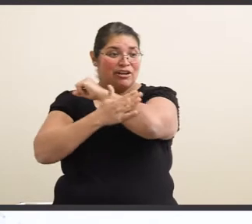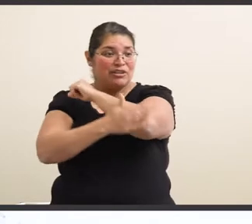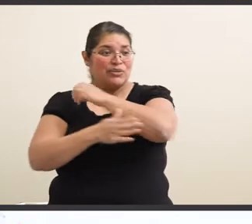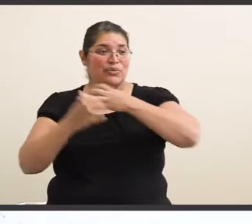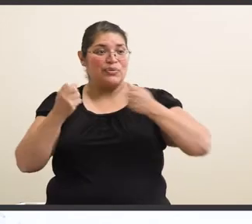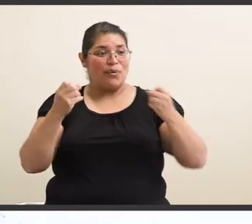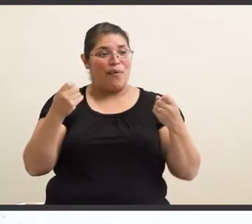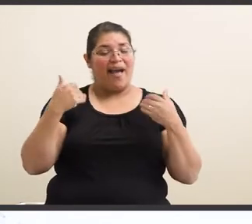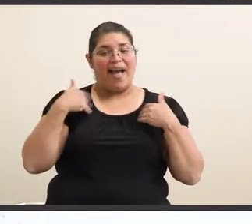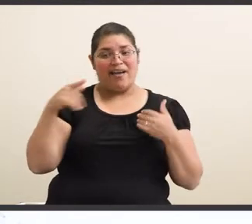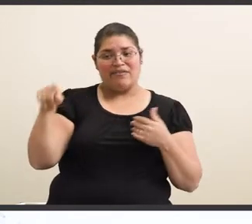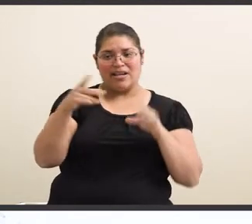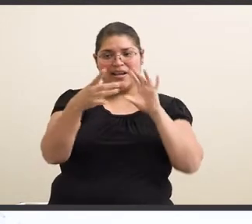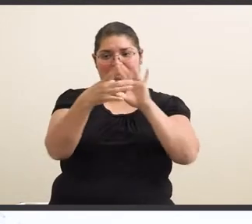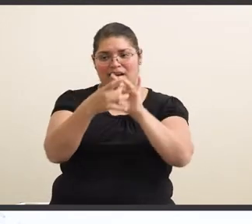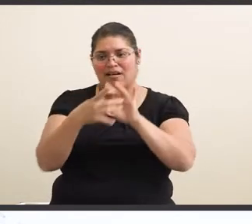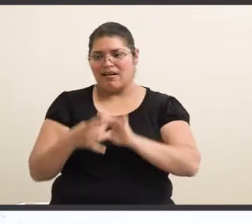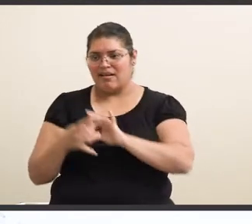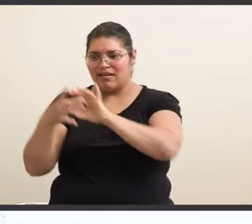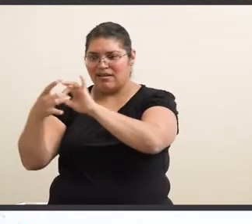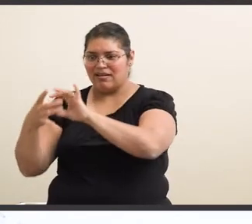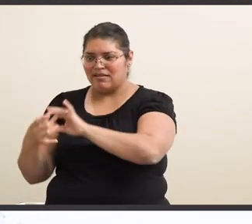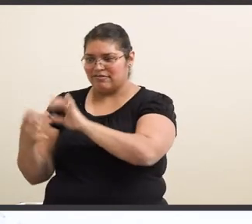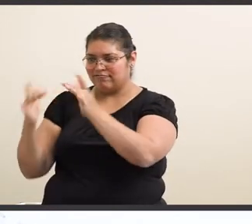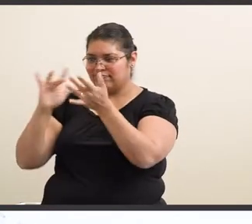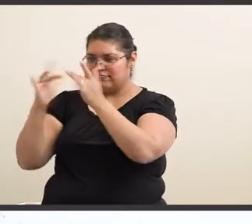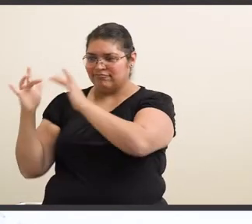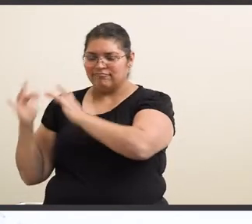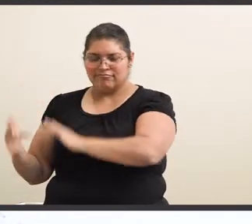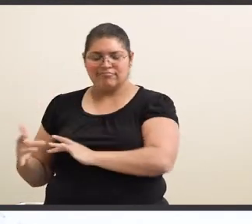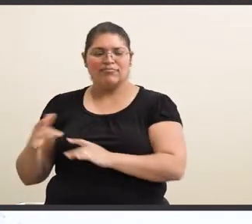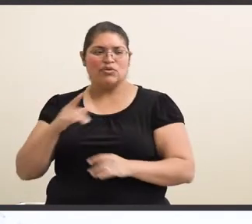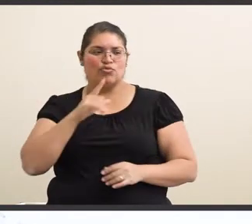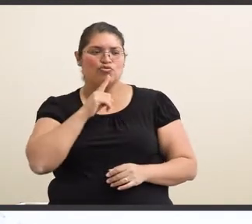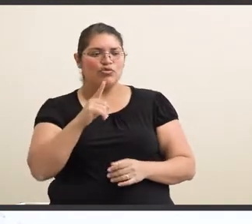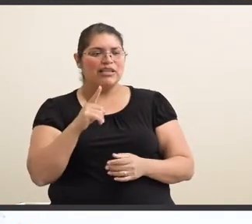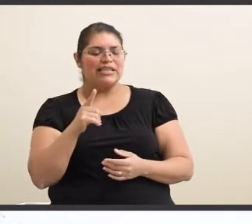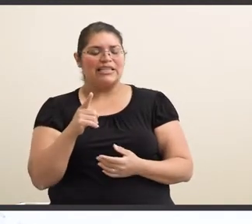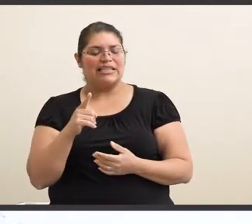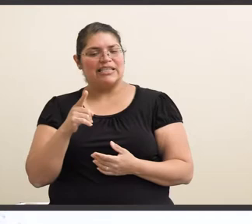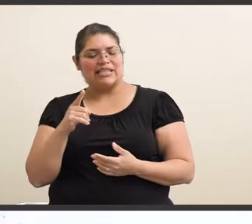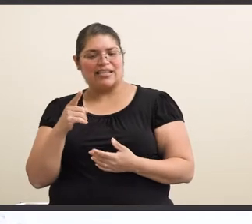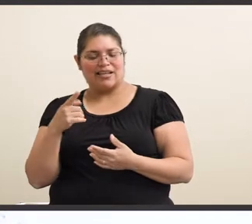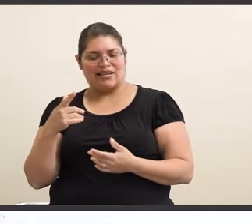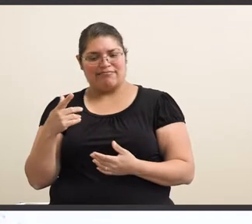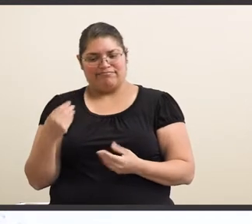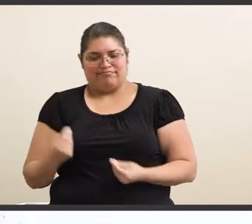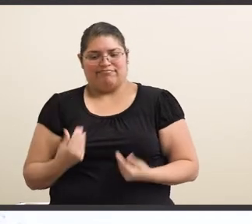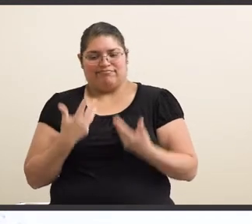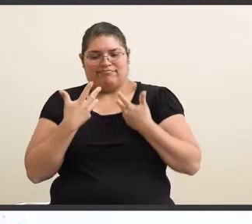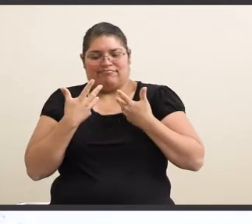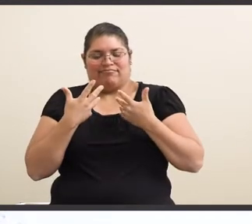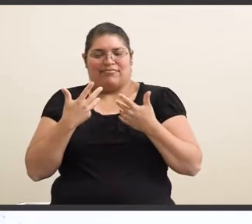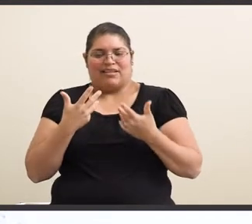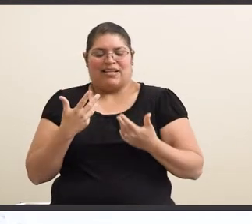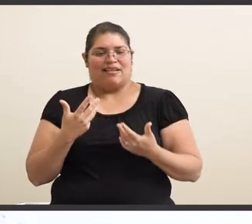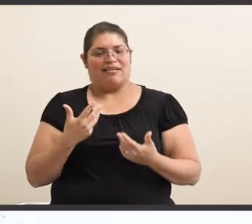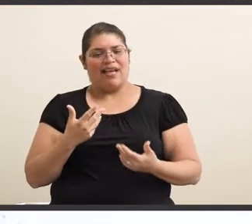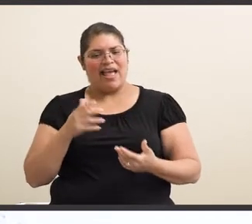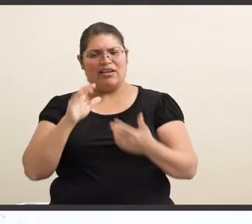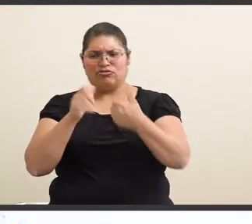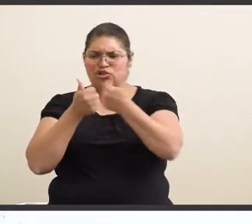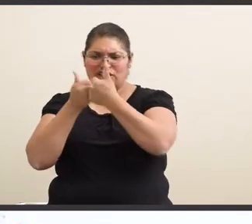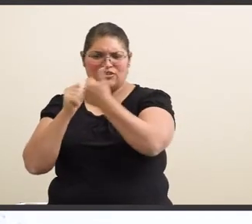having those connections and just, it kind of invokes different things and challenges,